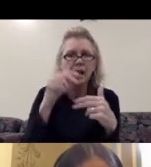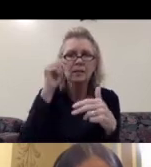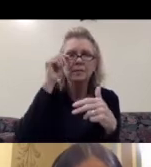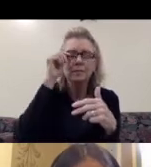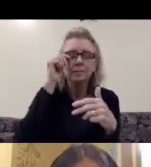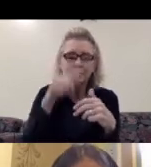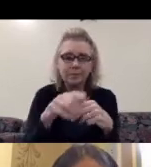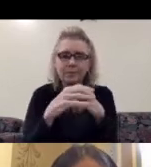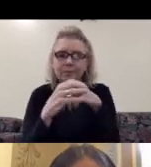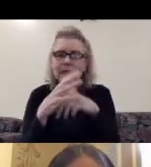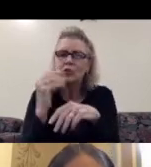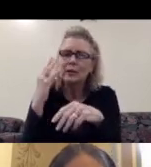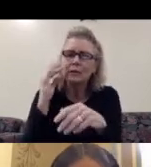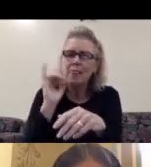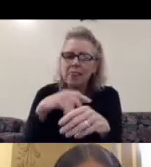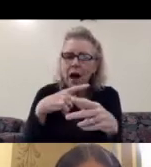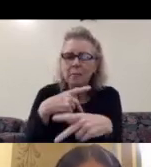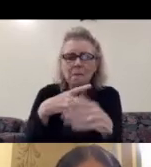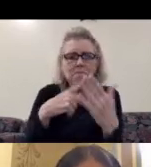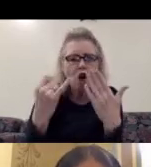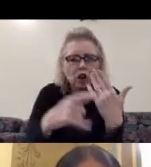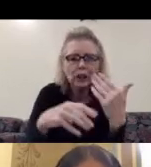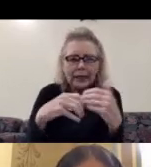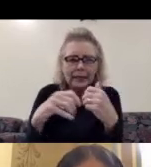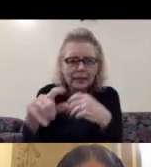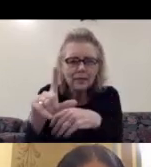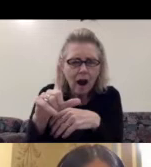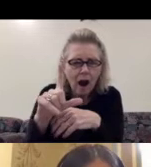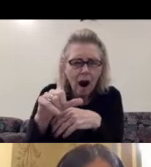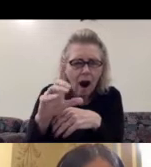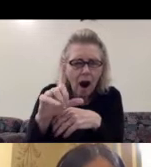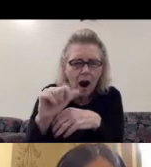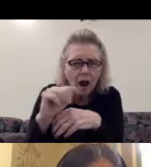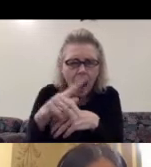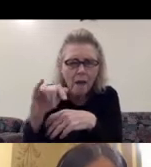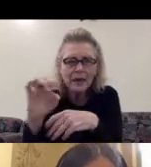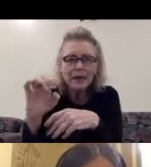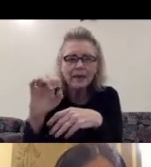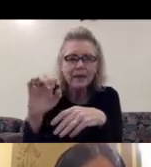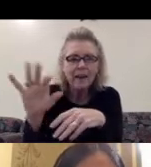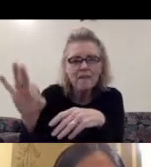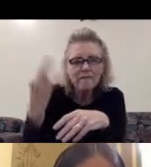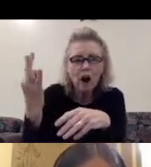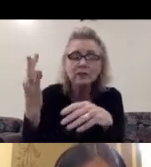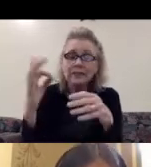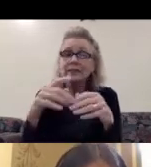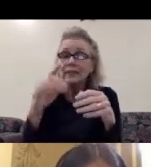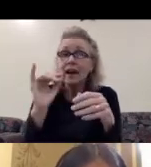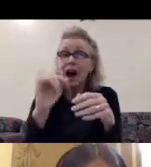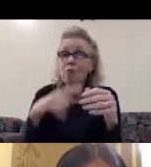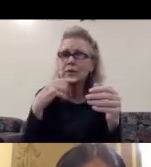Experiences in the project Exoplanet Lott in the Lott Valley was transformative. My studio home was in a medieval tower.